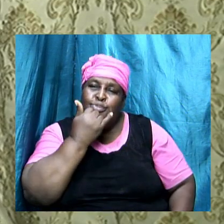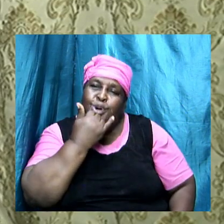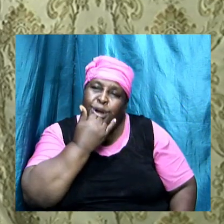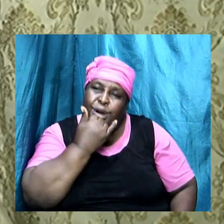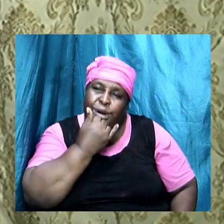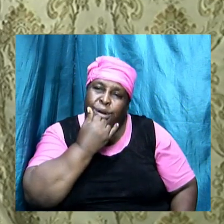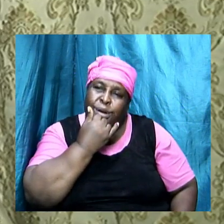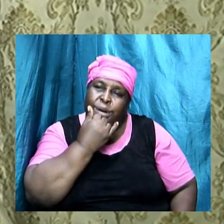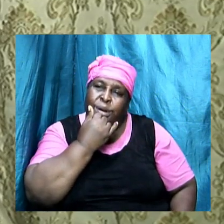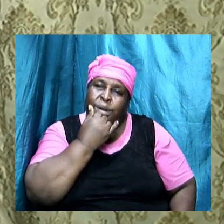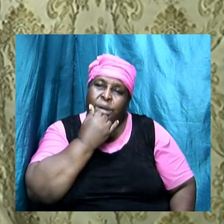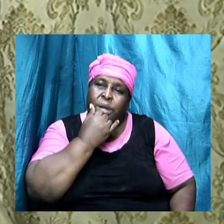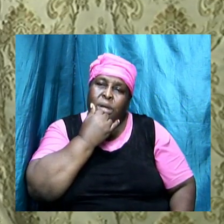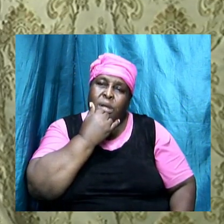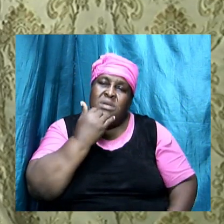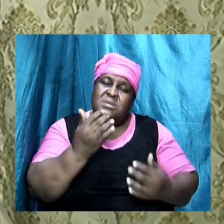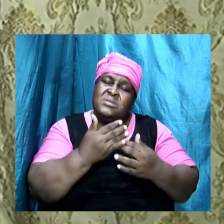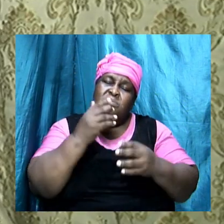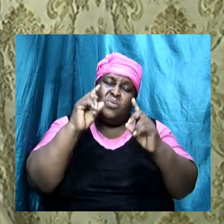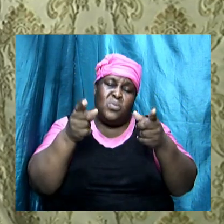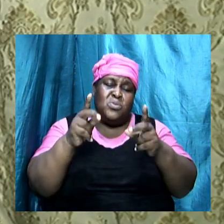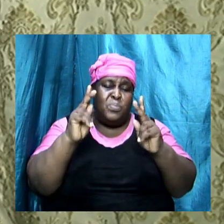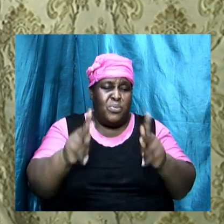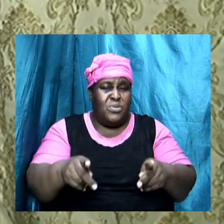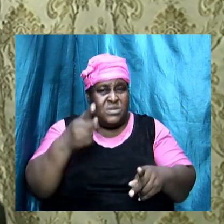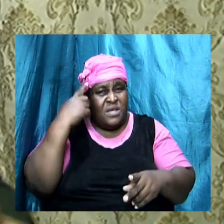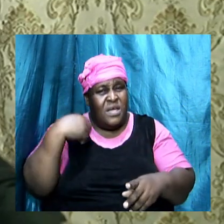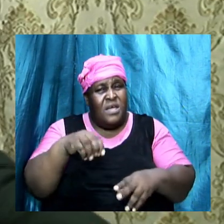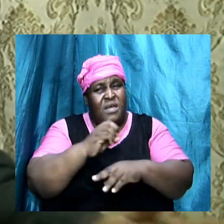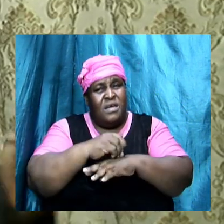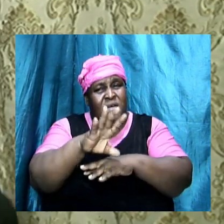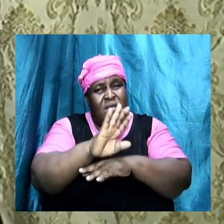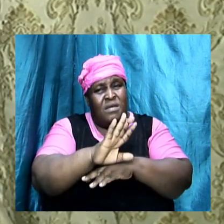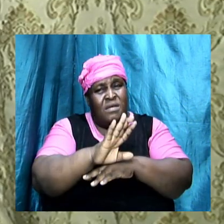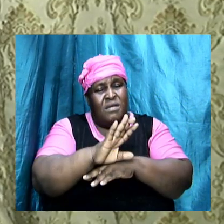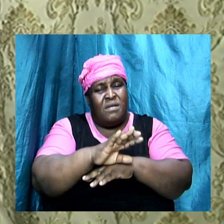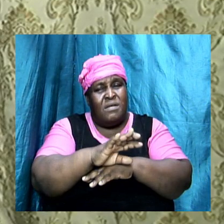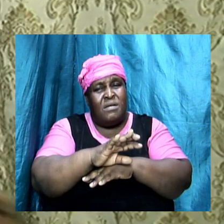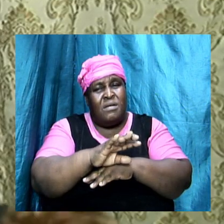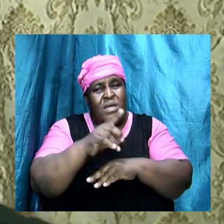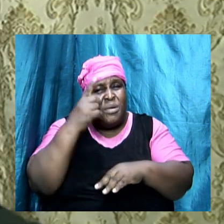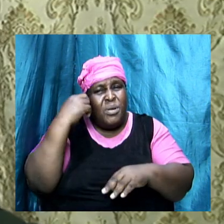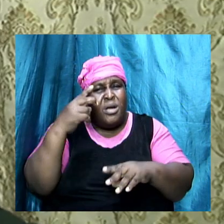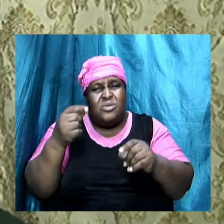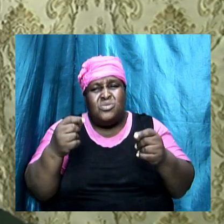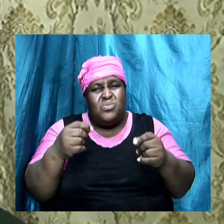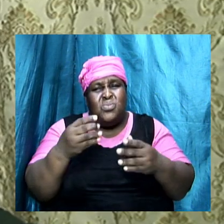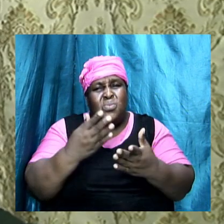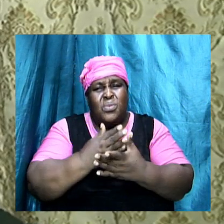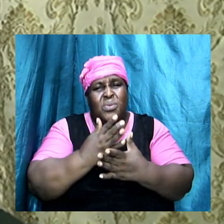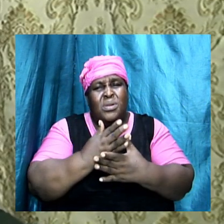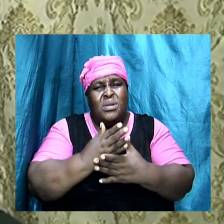to persons for advice and because they do it already they will say look here it alright for you to do that thing man it wrong you know